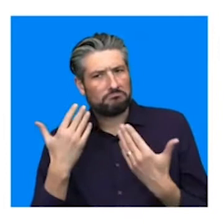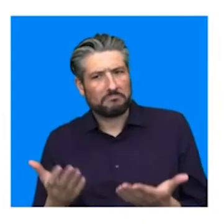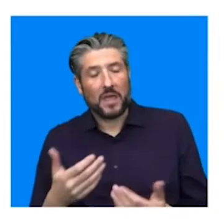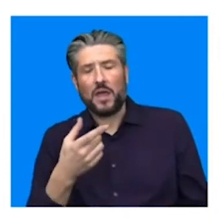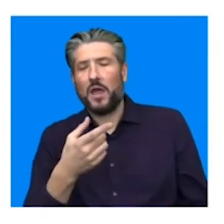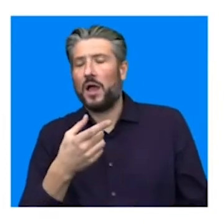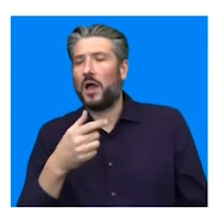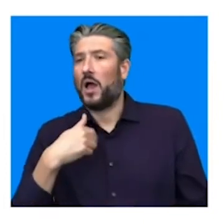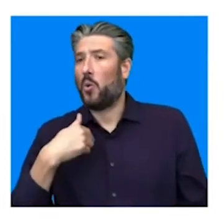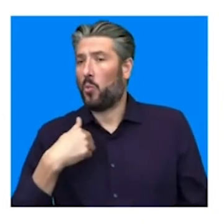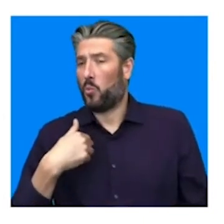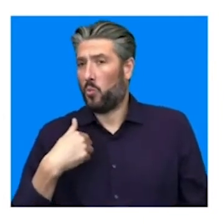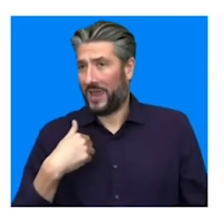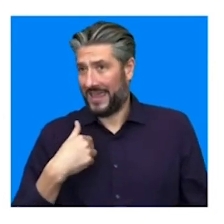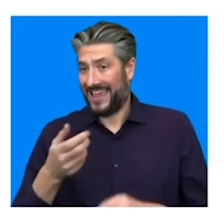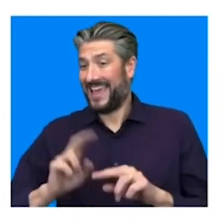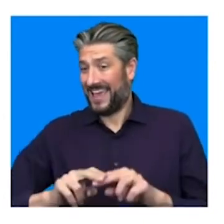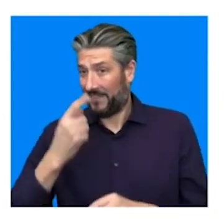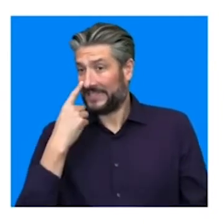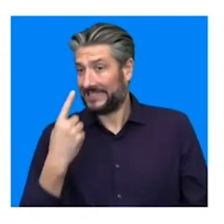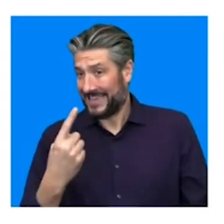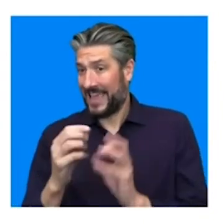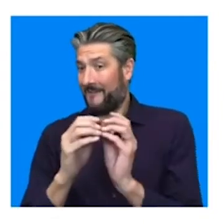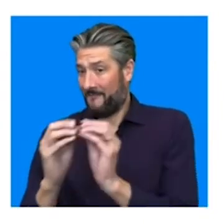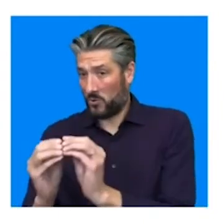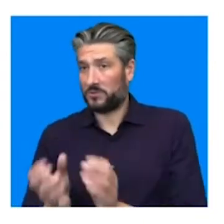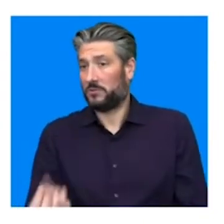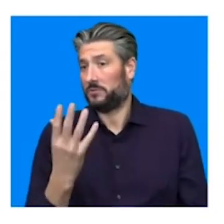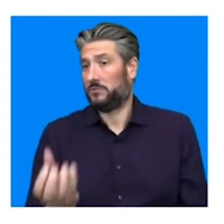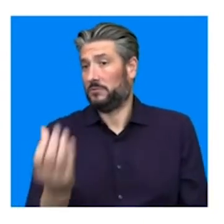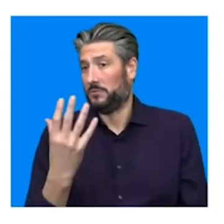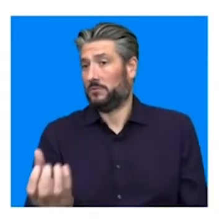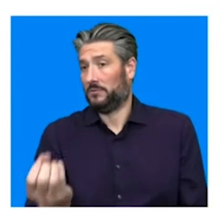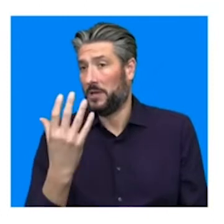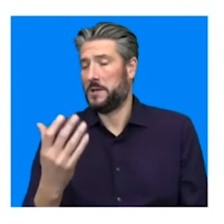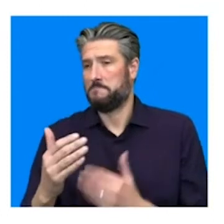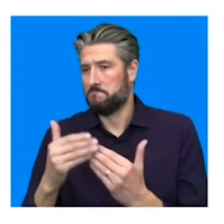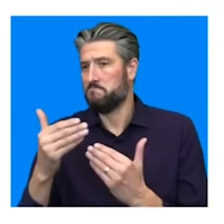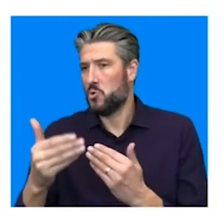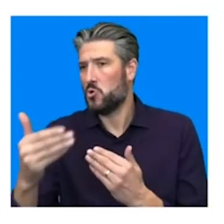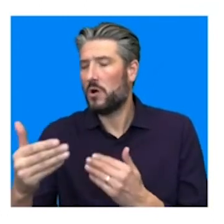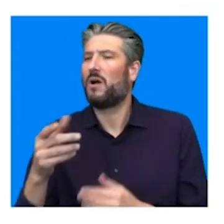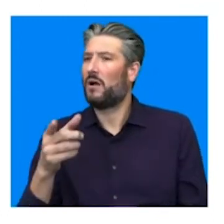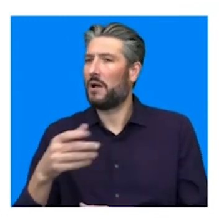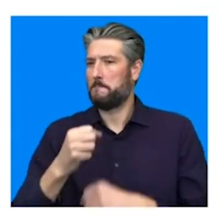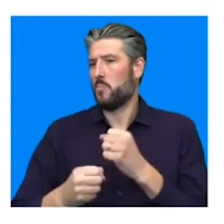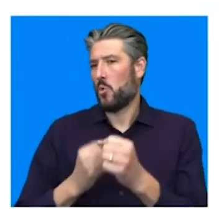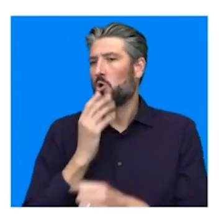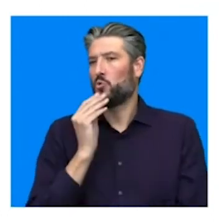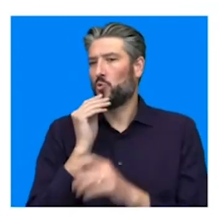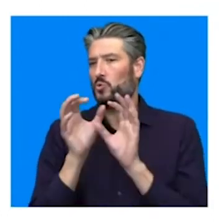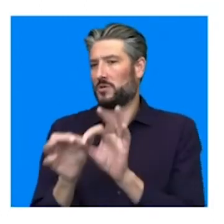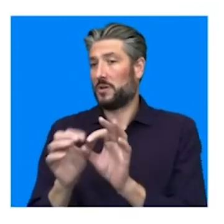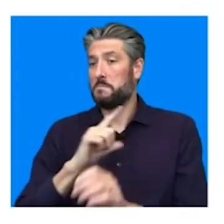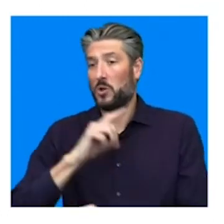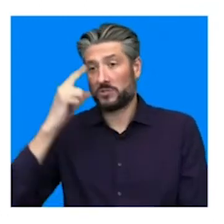you're exposed to a font, the more actually usable it becomes because your brain gets used to it. You're trained over